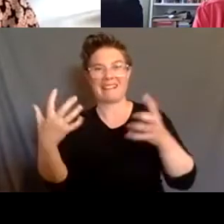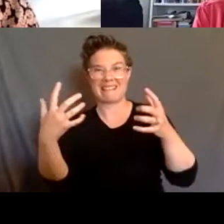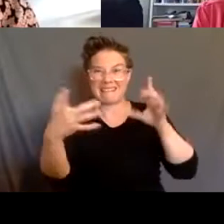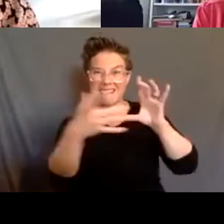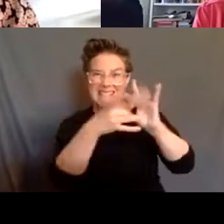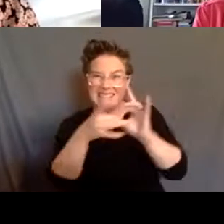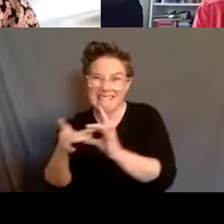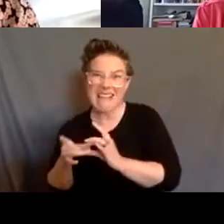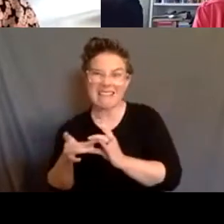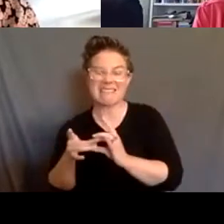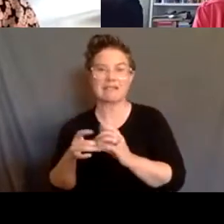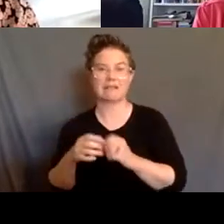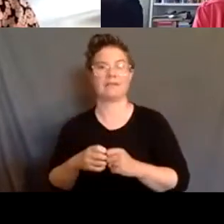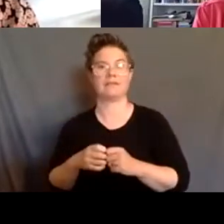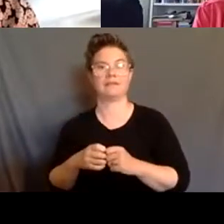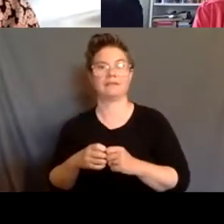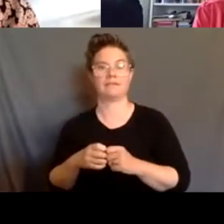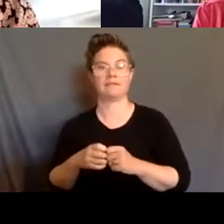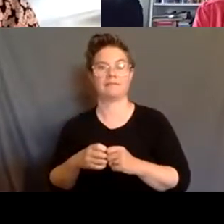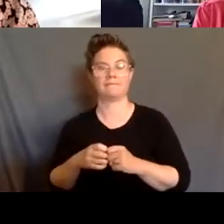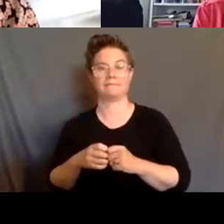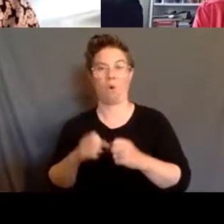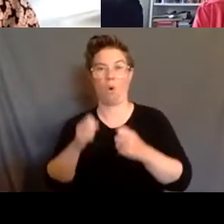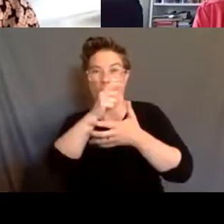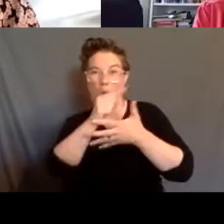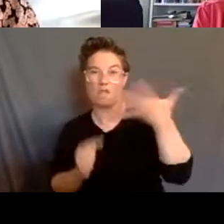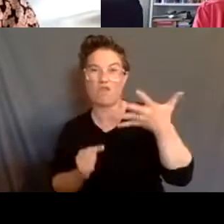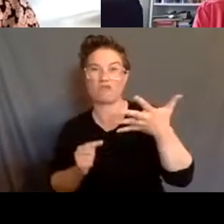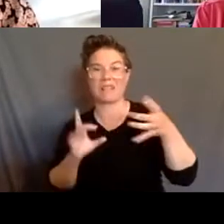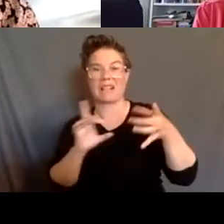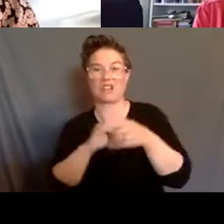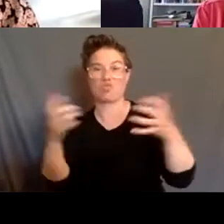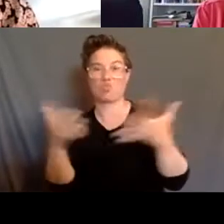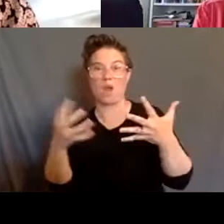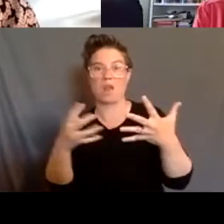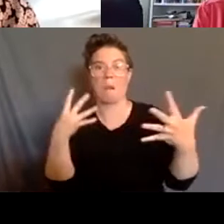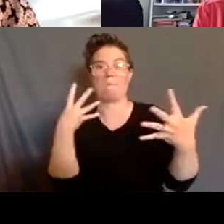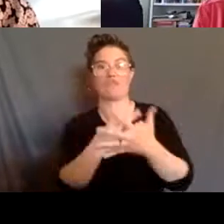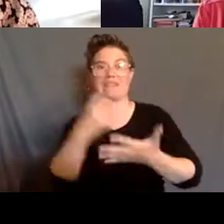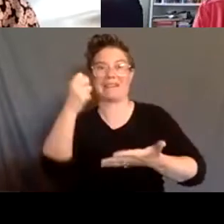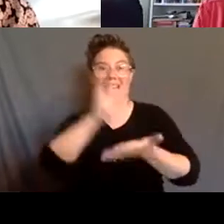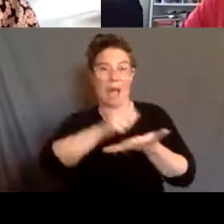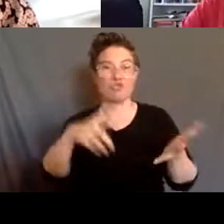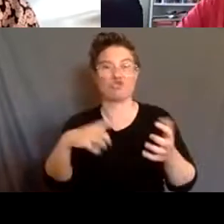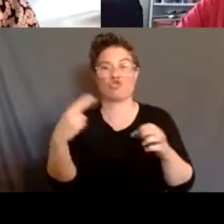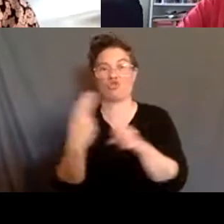institutionalization, disability, and non-movements to person abolition through an intersectional lens.